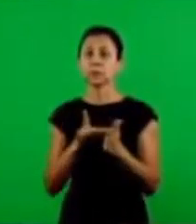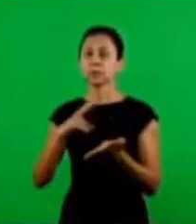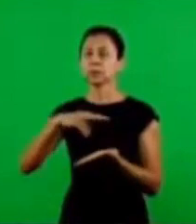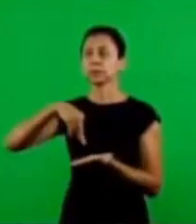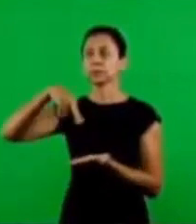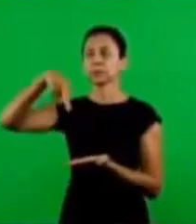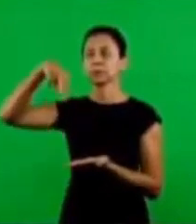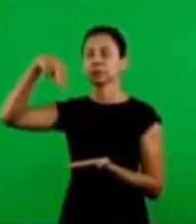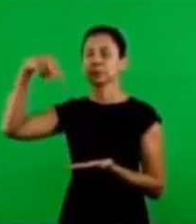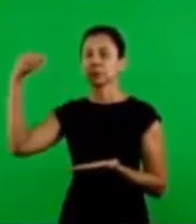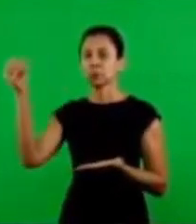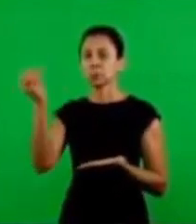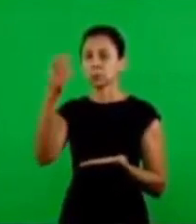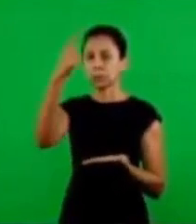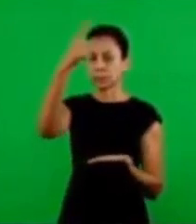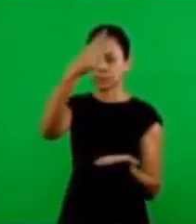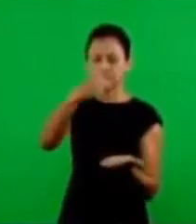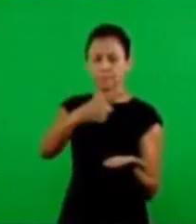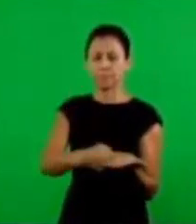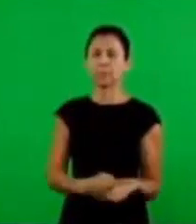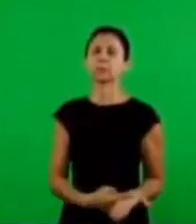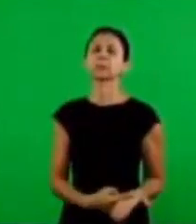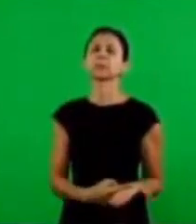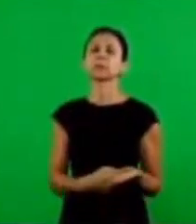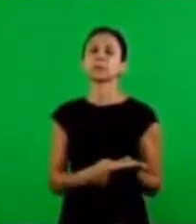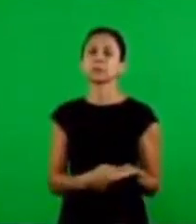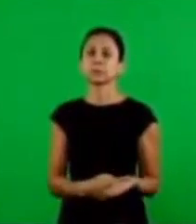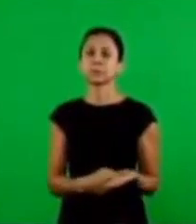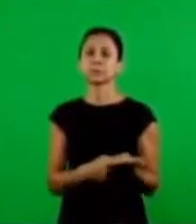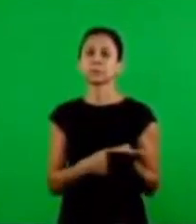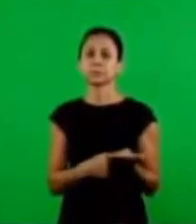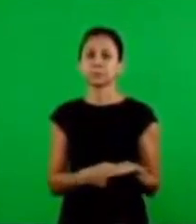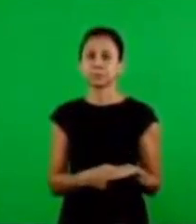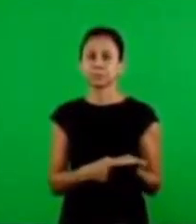from the dead, a new covenant is fulfilled.